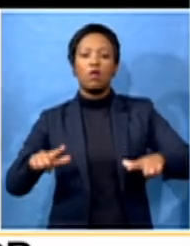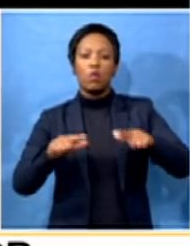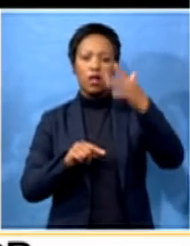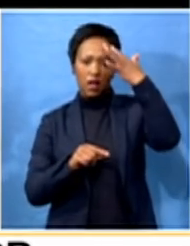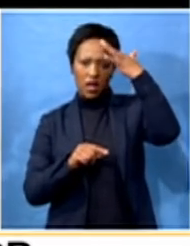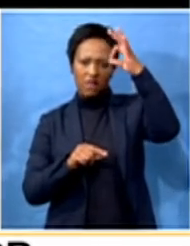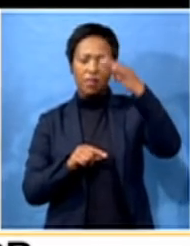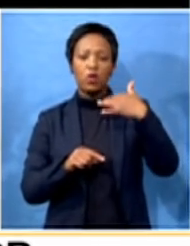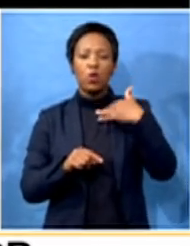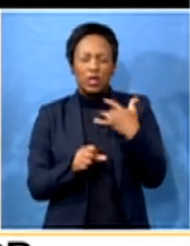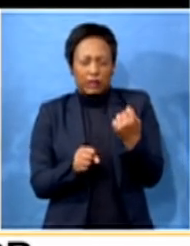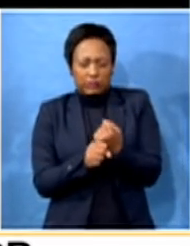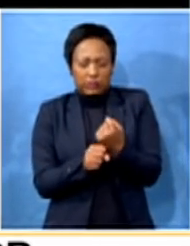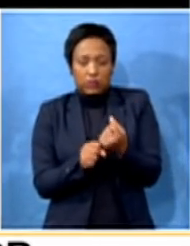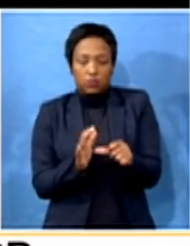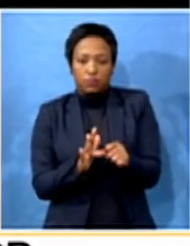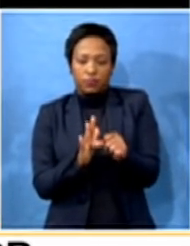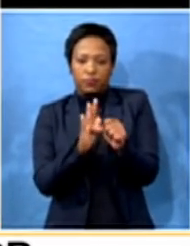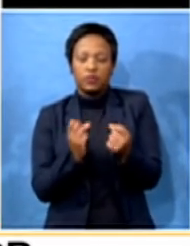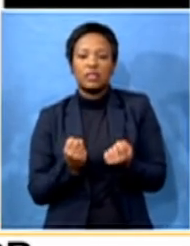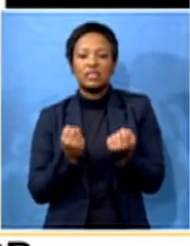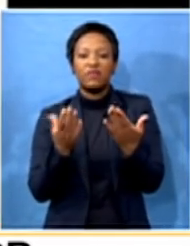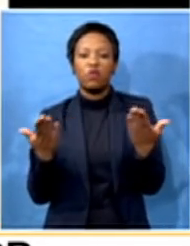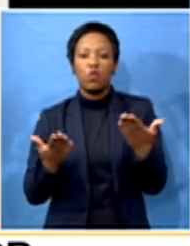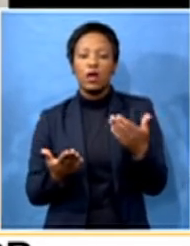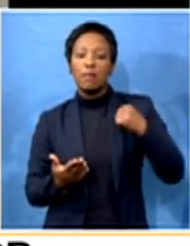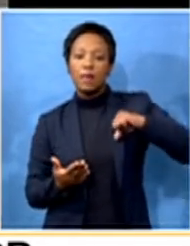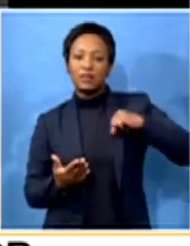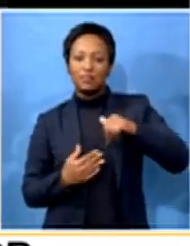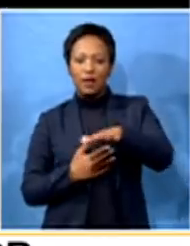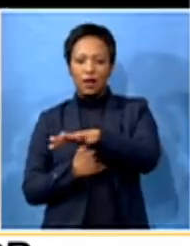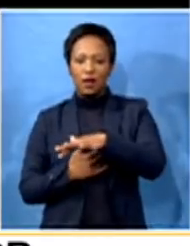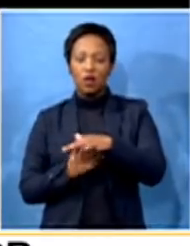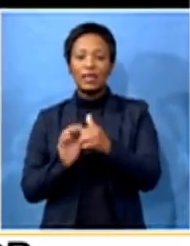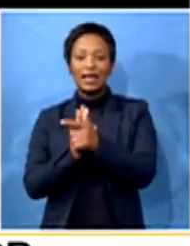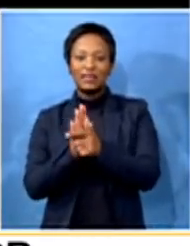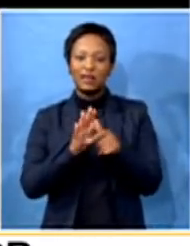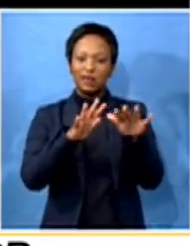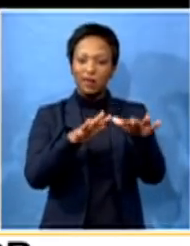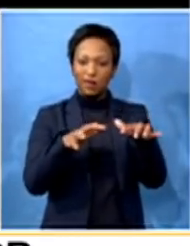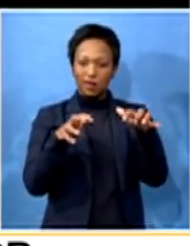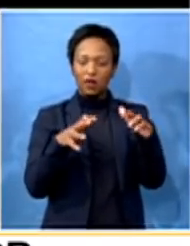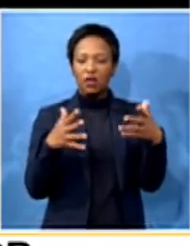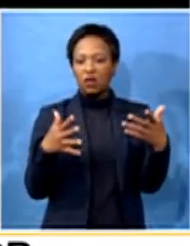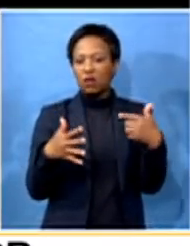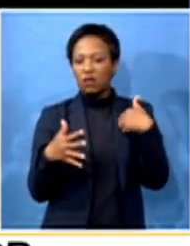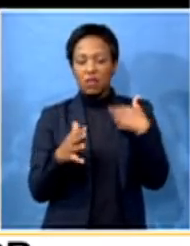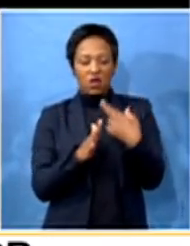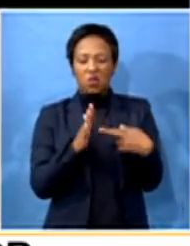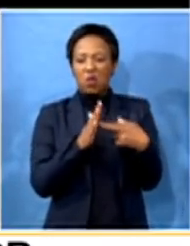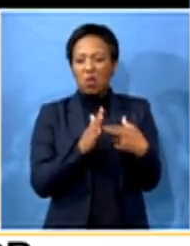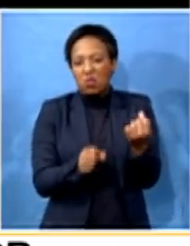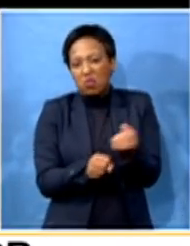servicing our people. It's core phase of servicing our people. It's unlike the legislature. In the legislature, the more of your role and